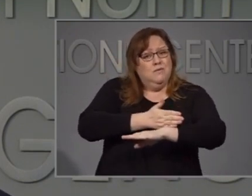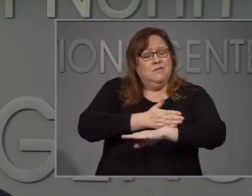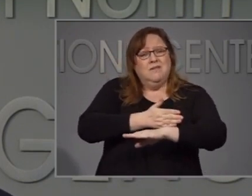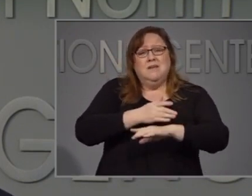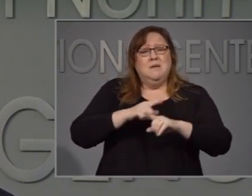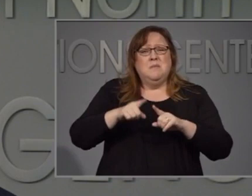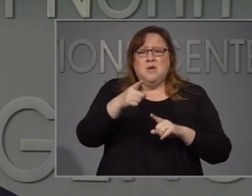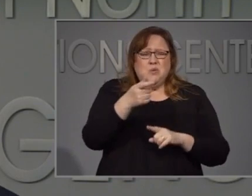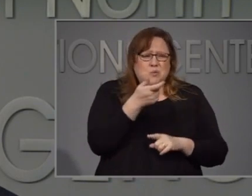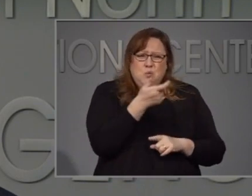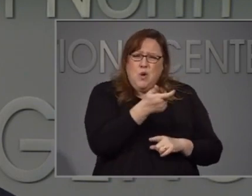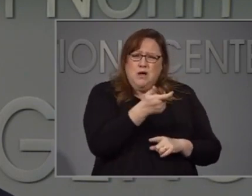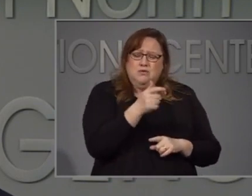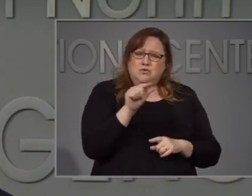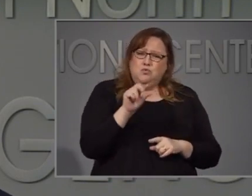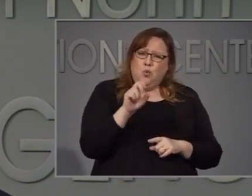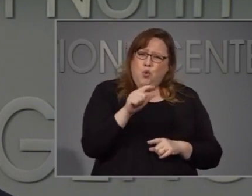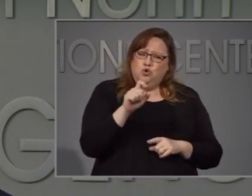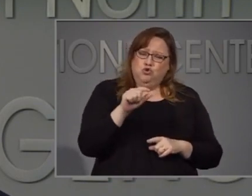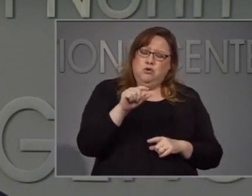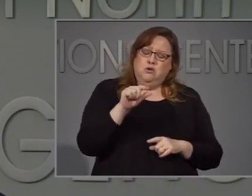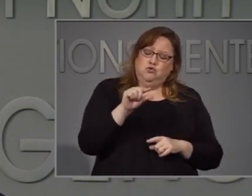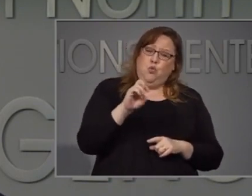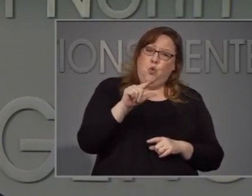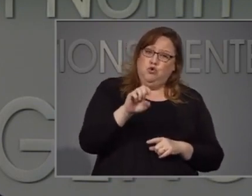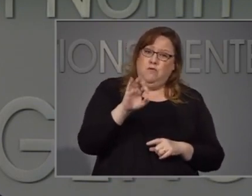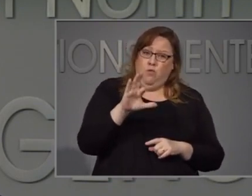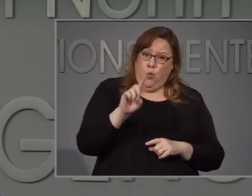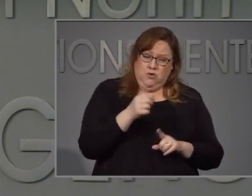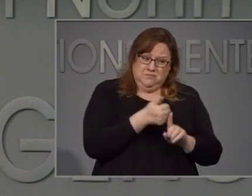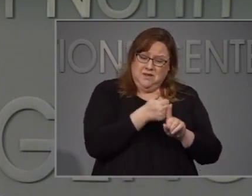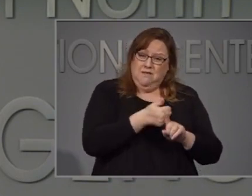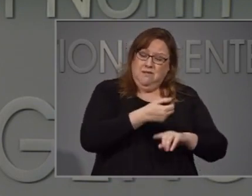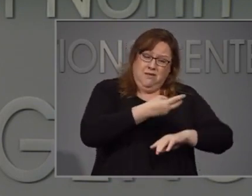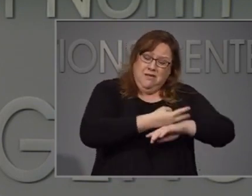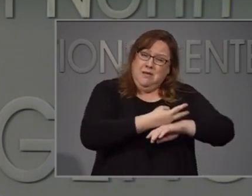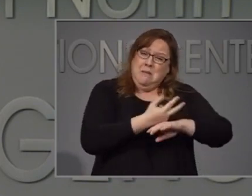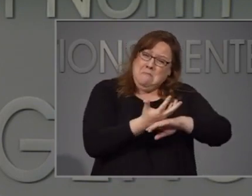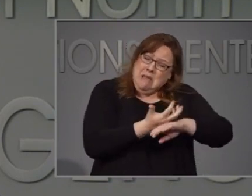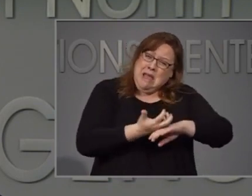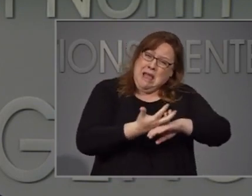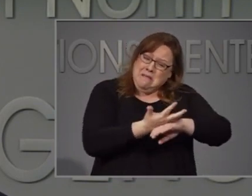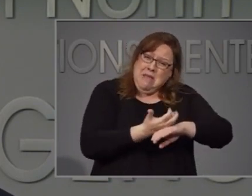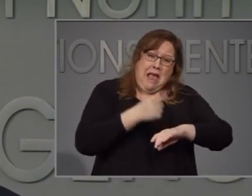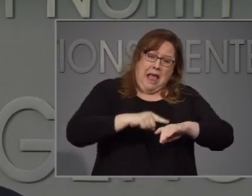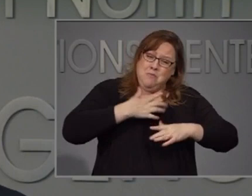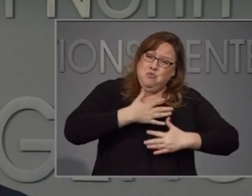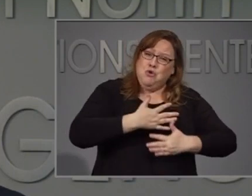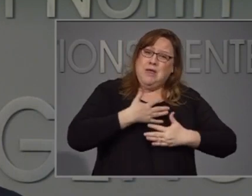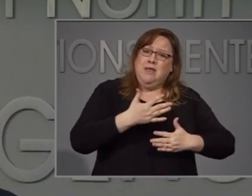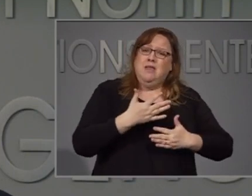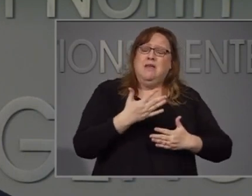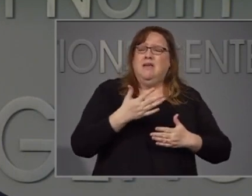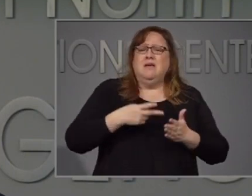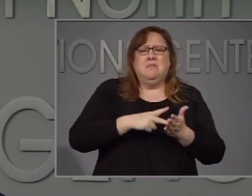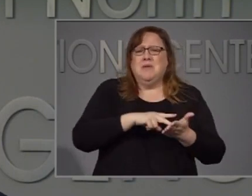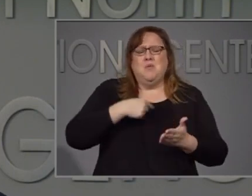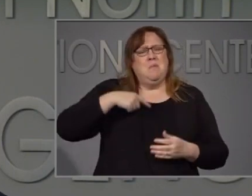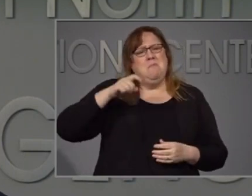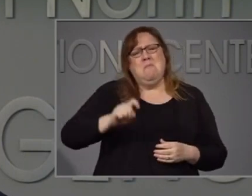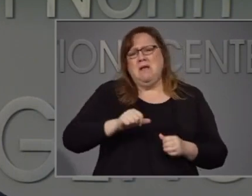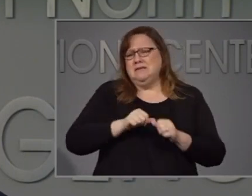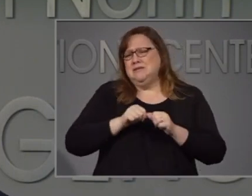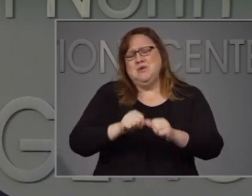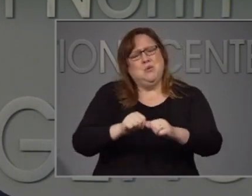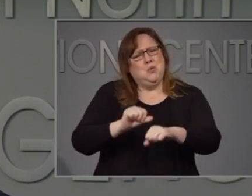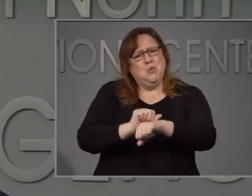that we have so much more work to do. For people of color, these are not